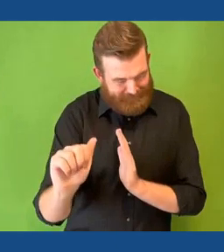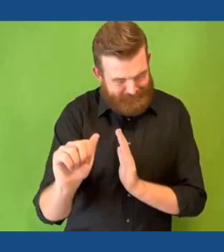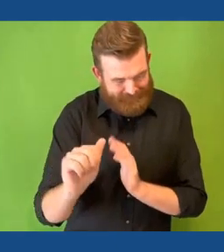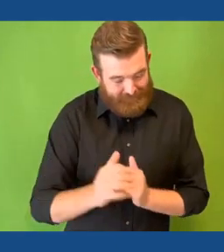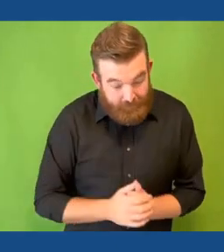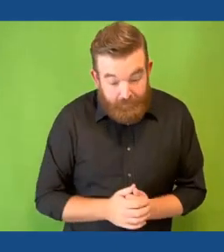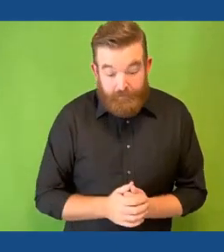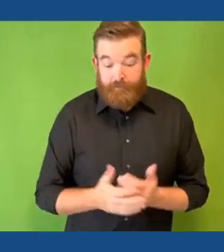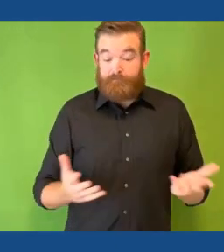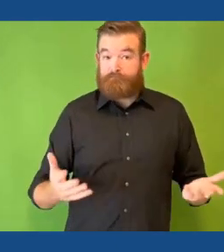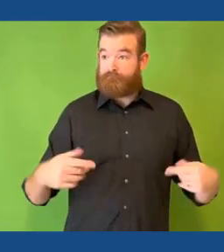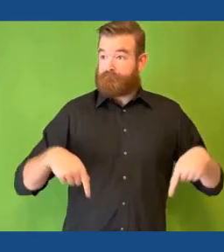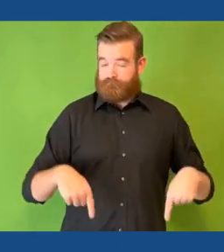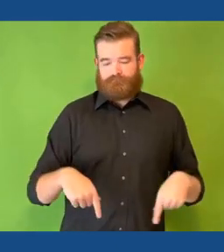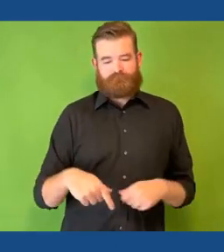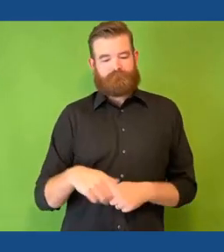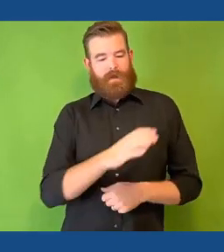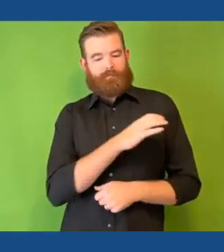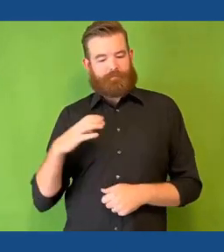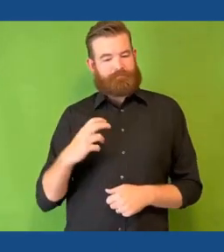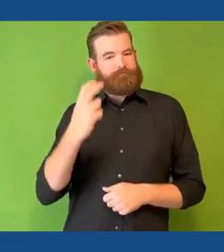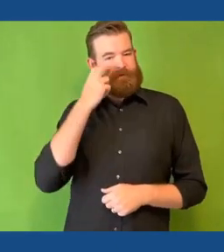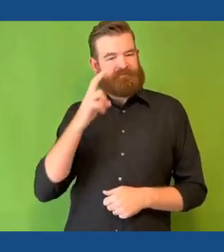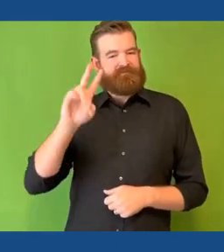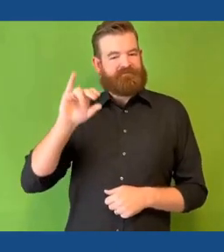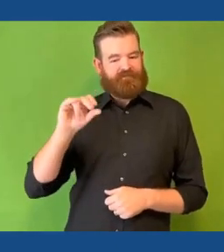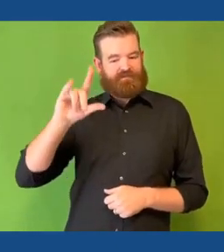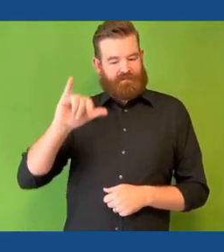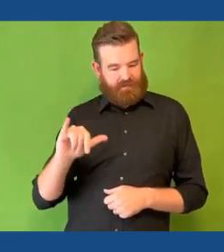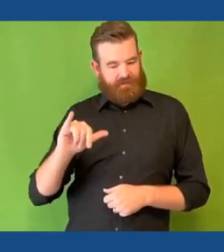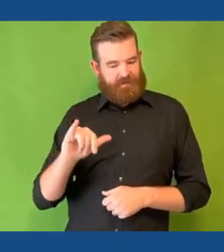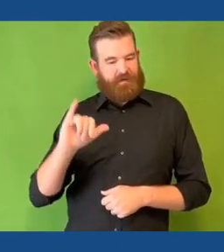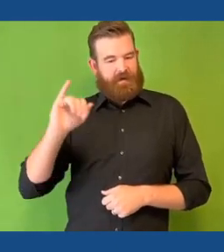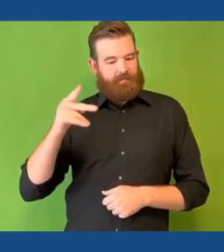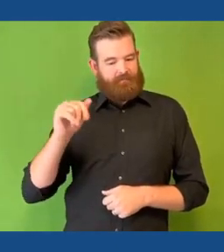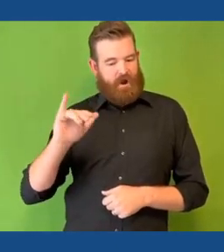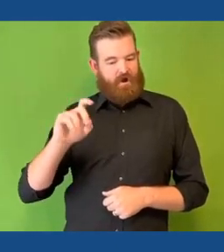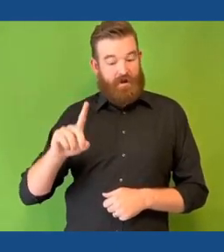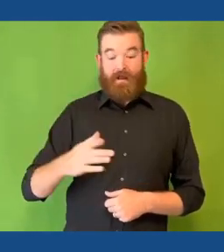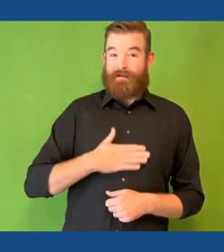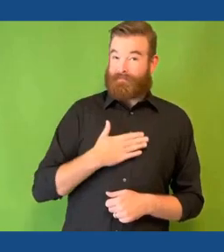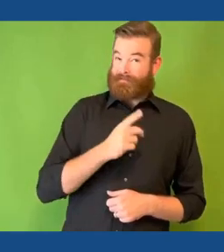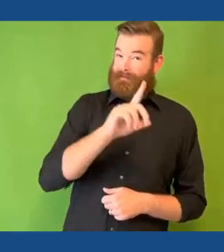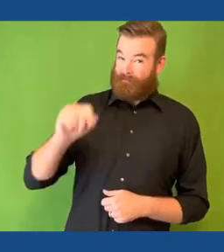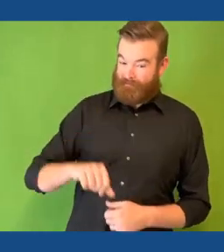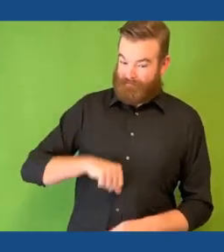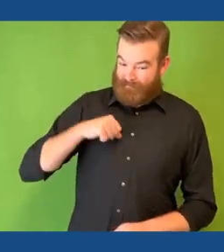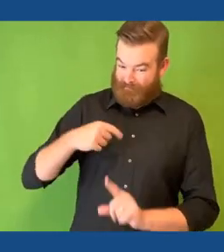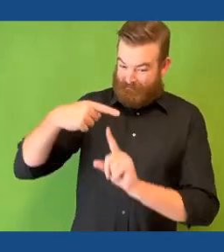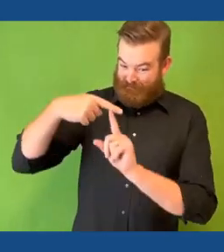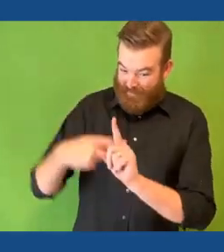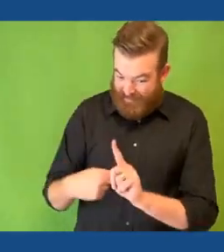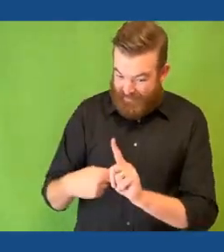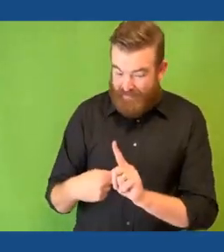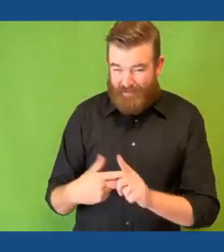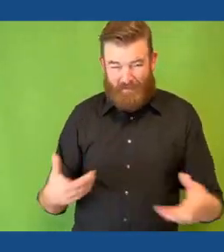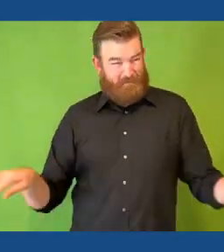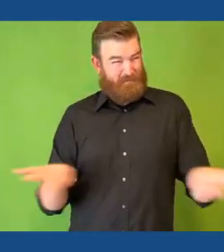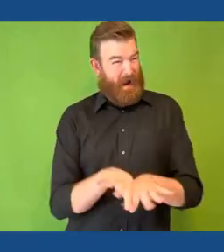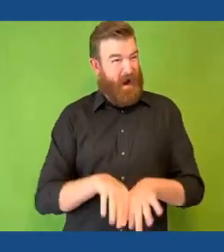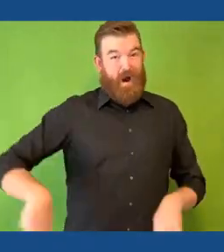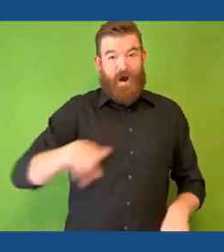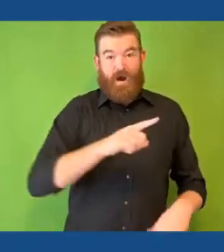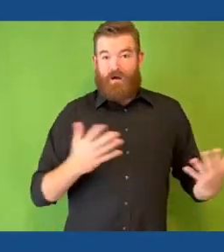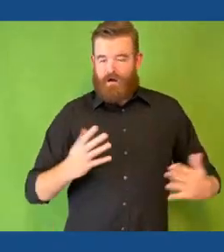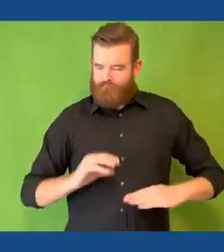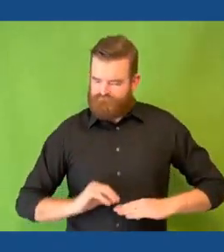On behalf of the Commission for the Blind and Visually Impaired, Happy Disability Pride Month, there are few